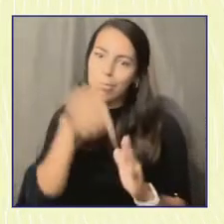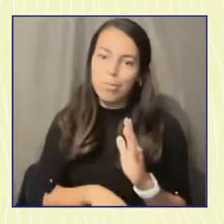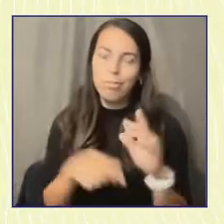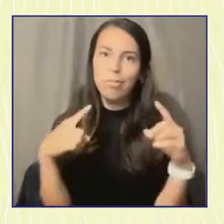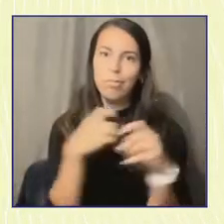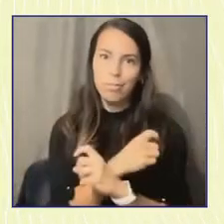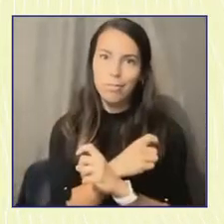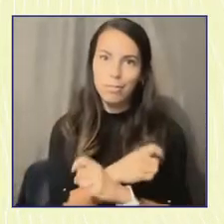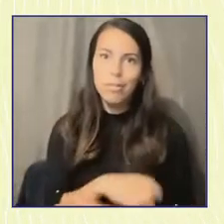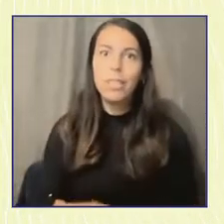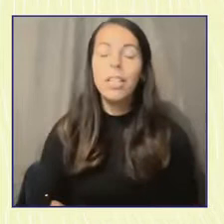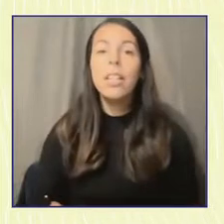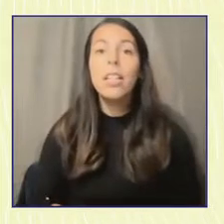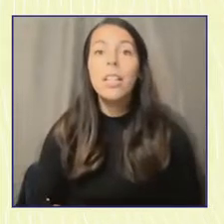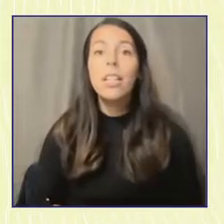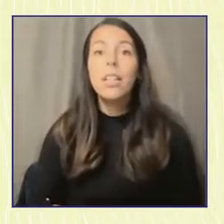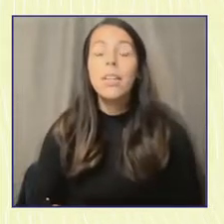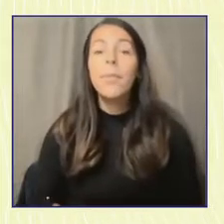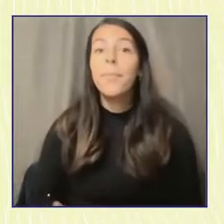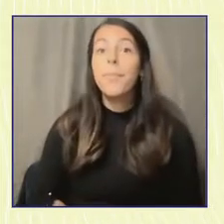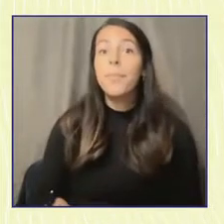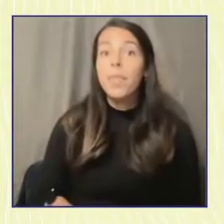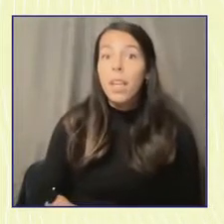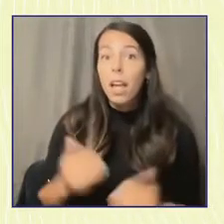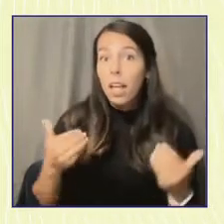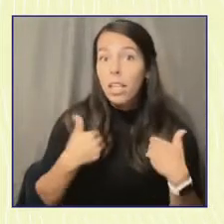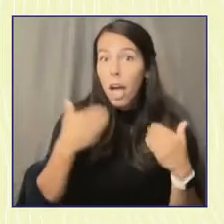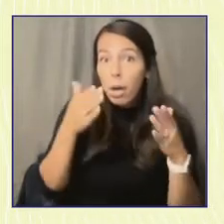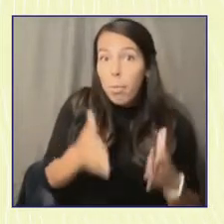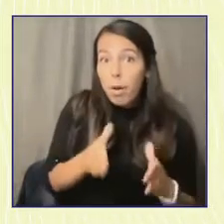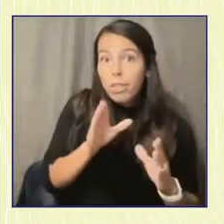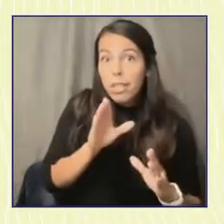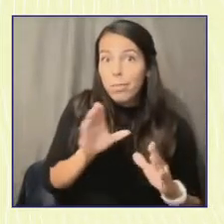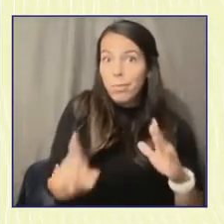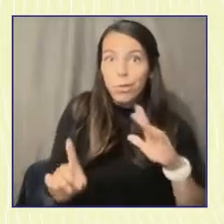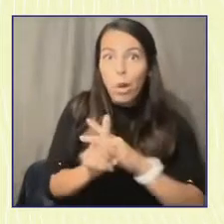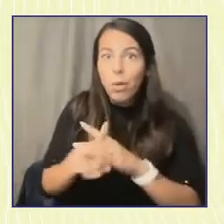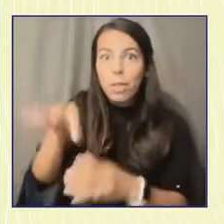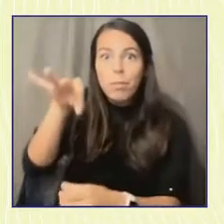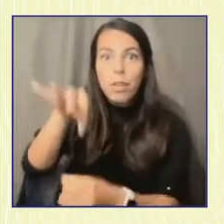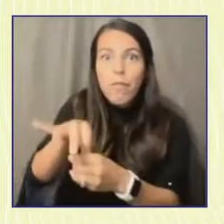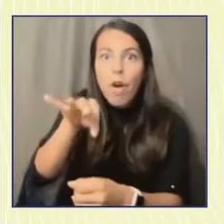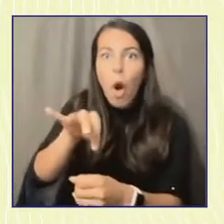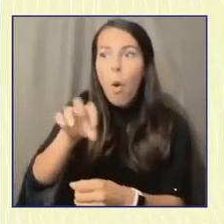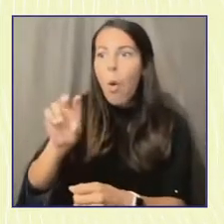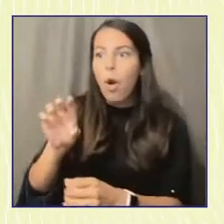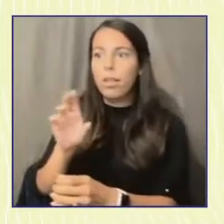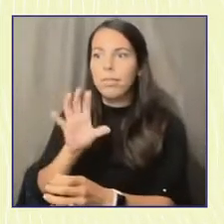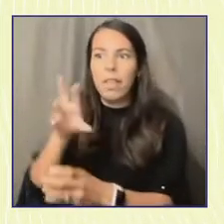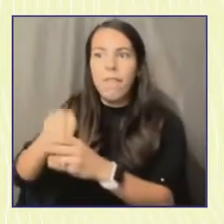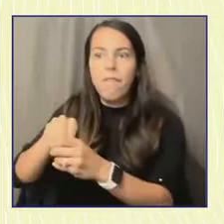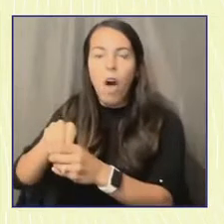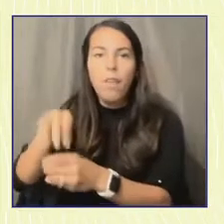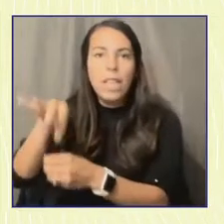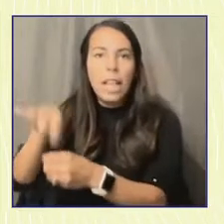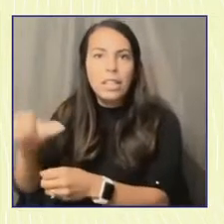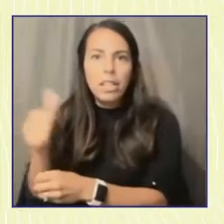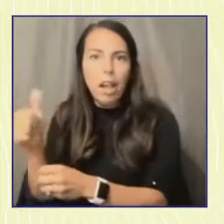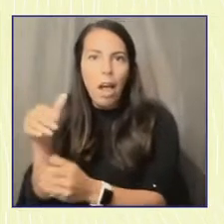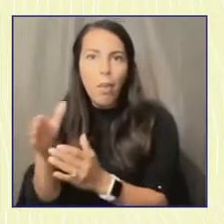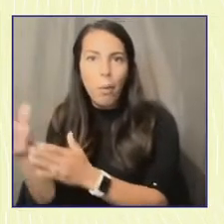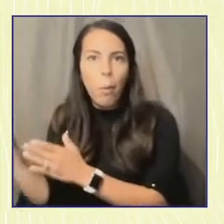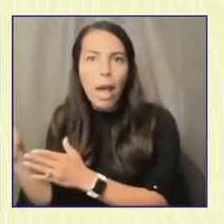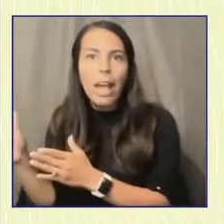Whether or not a young person shows up at the ballot box or participates in elections in other ways is not the start of the